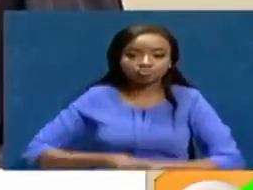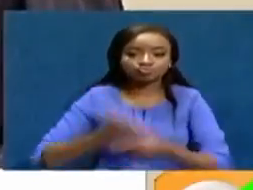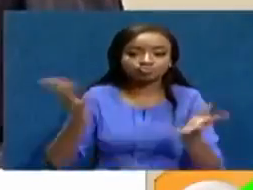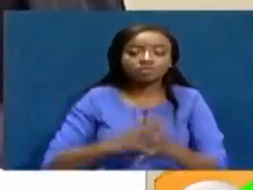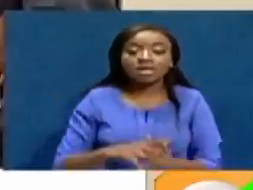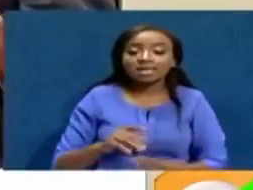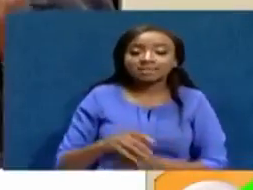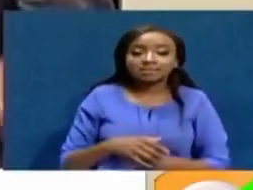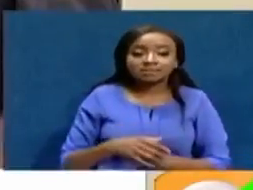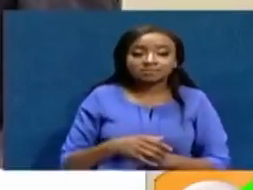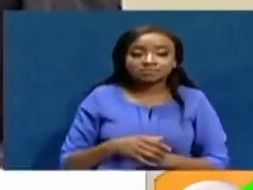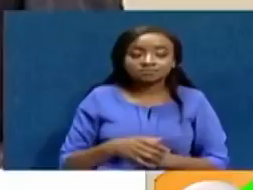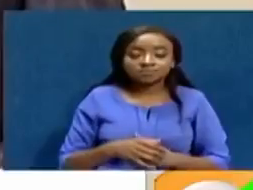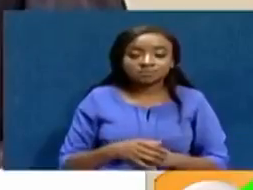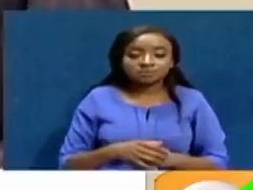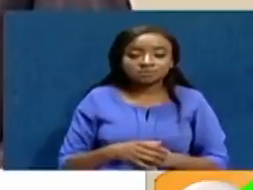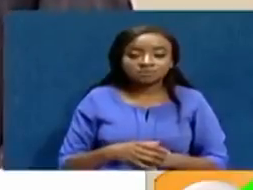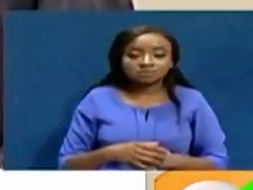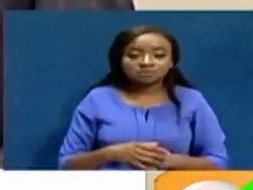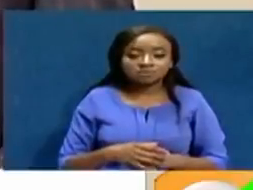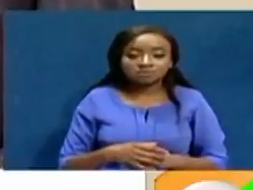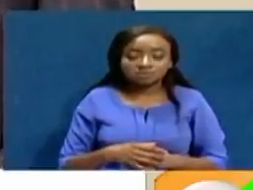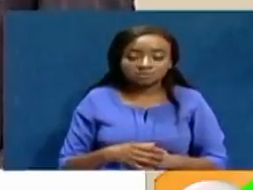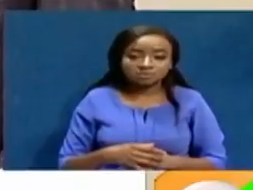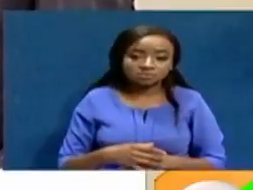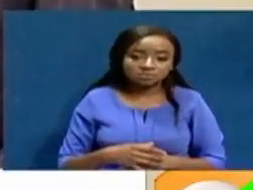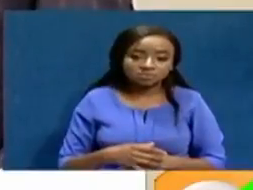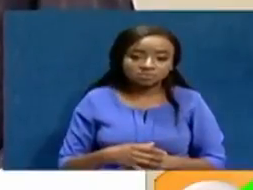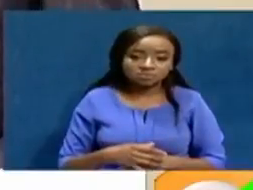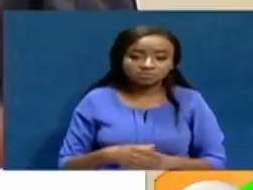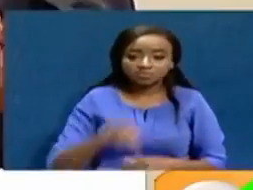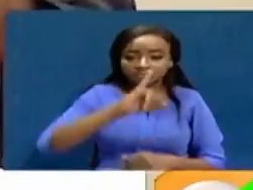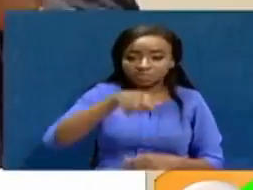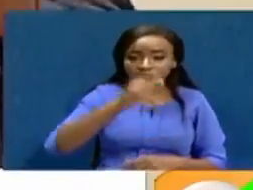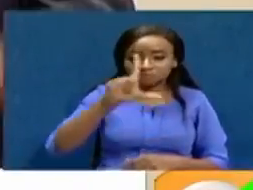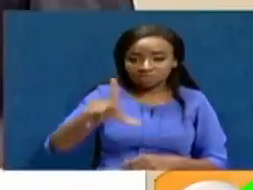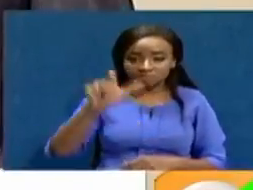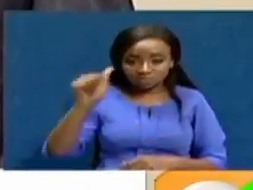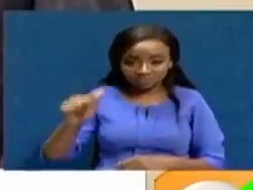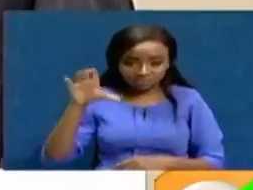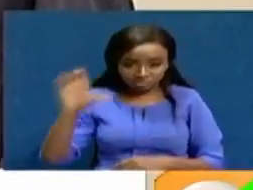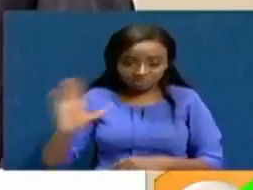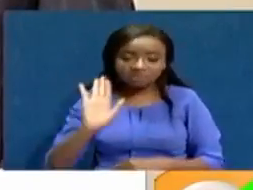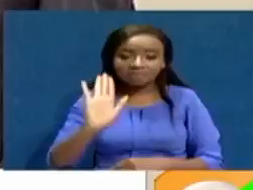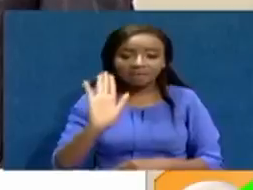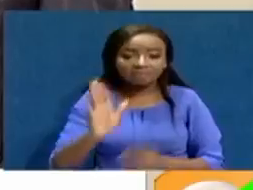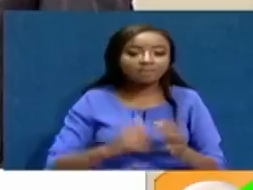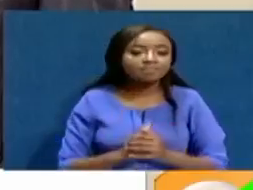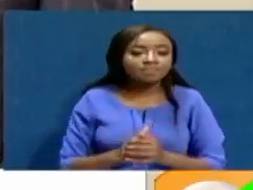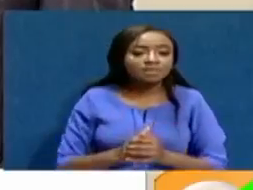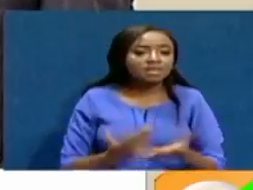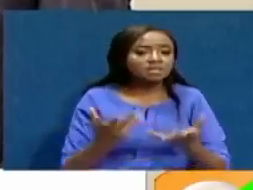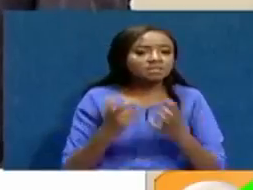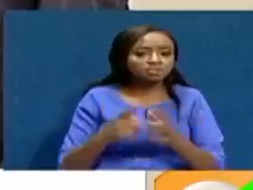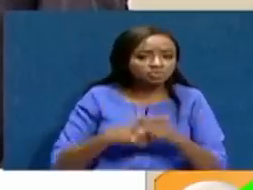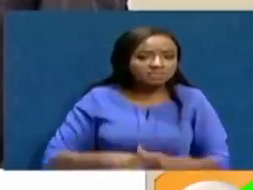Affairs Committee and Parliament had passed the amendment bill that you referred to, that was essentially to trigger the process